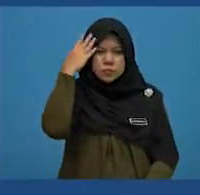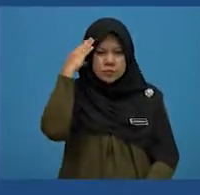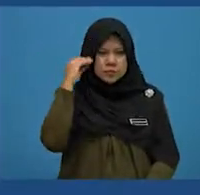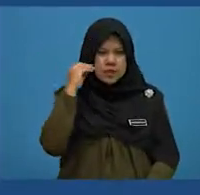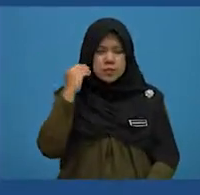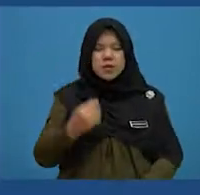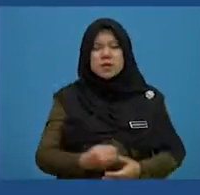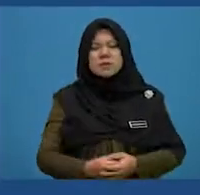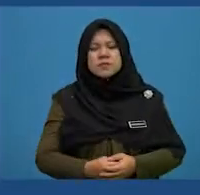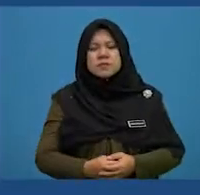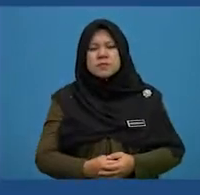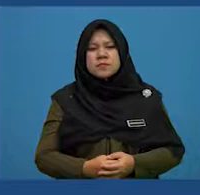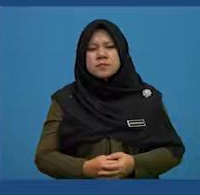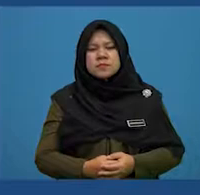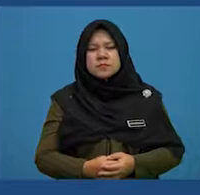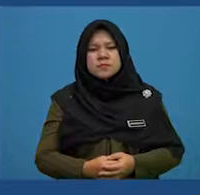experiences?